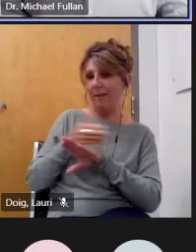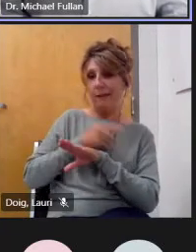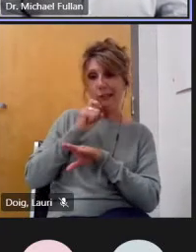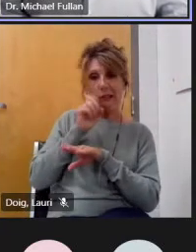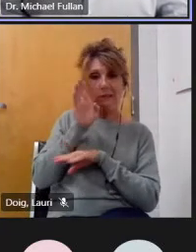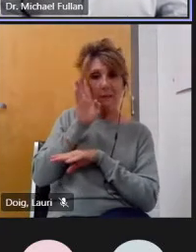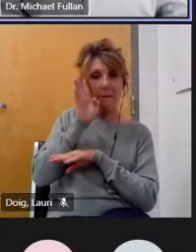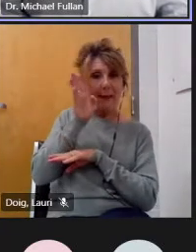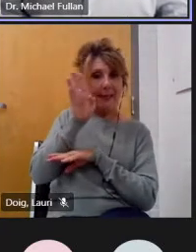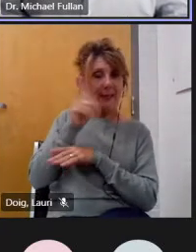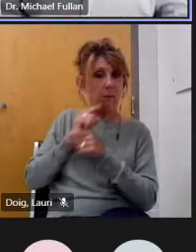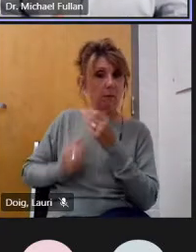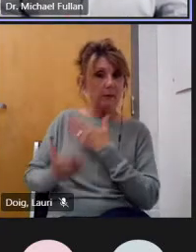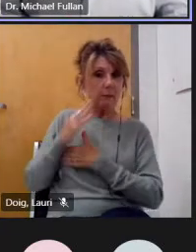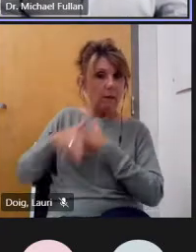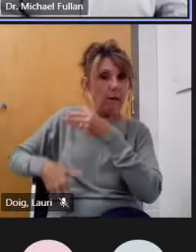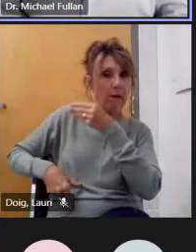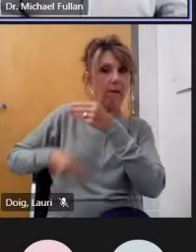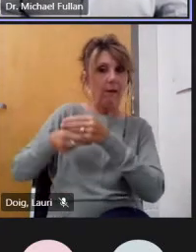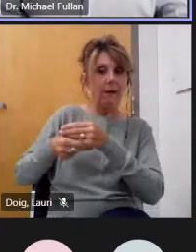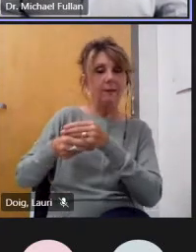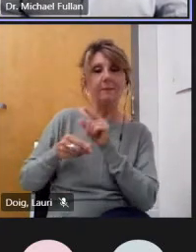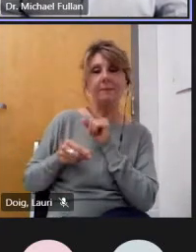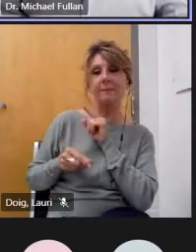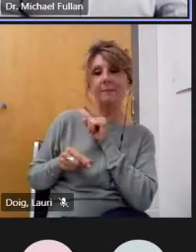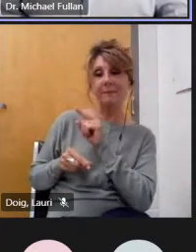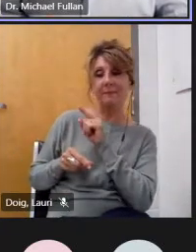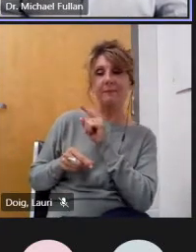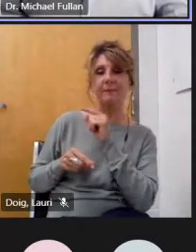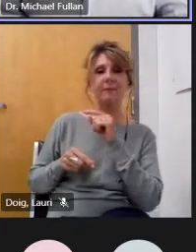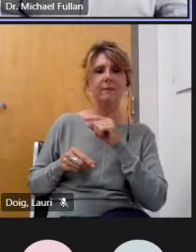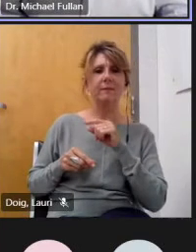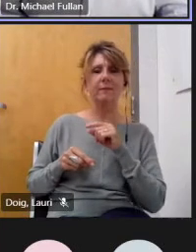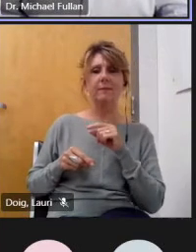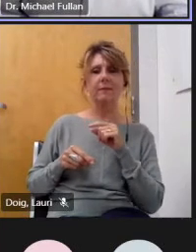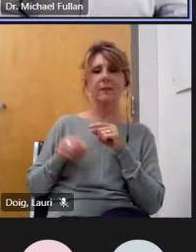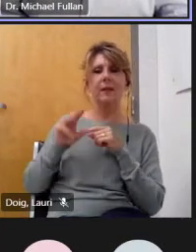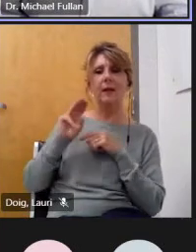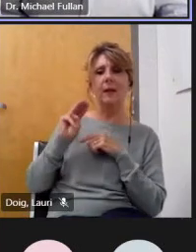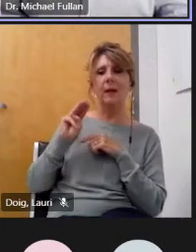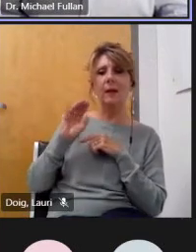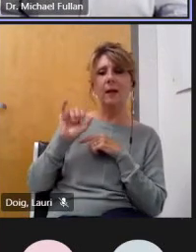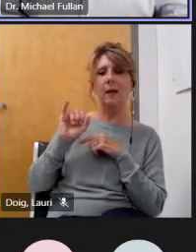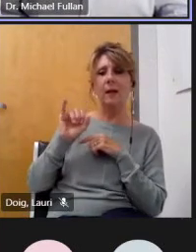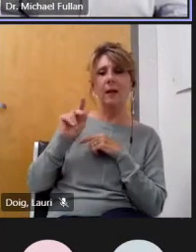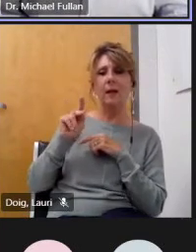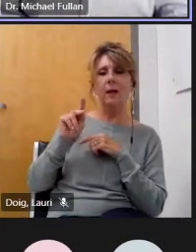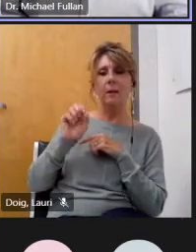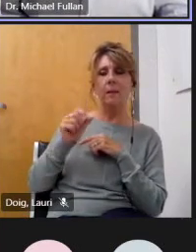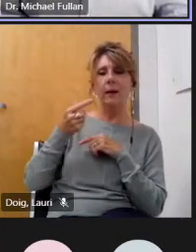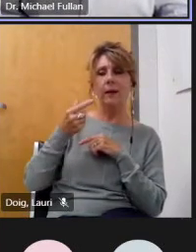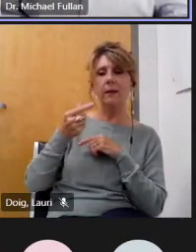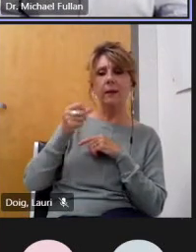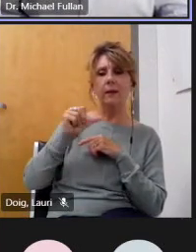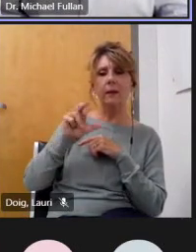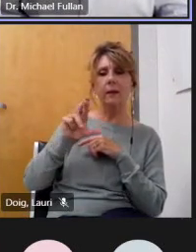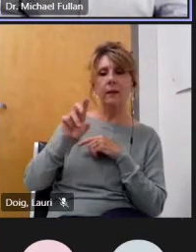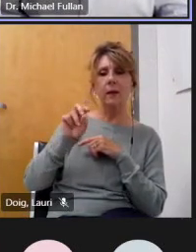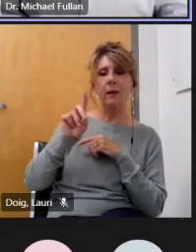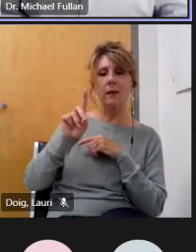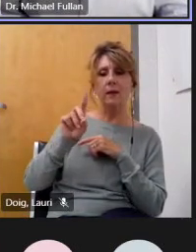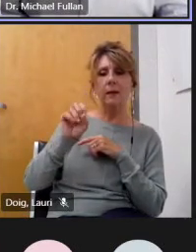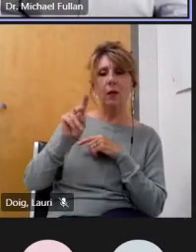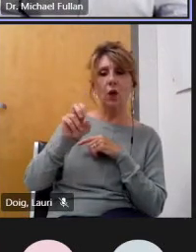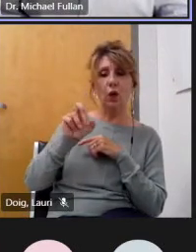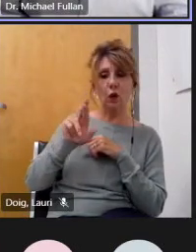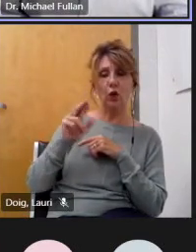this morning uh but uh in talking with meg gardner who does our work with us it's very clear here